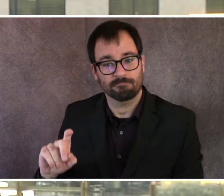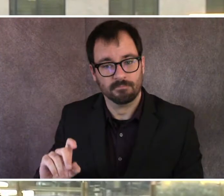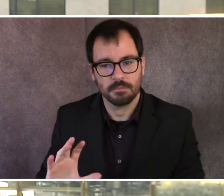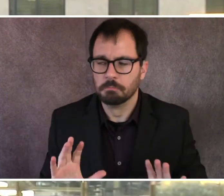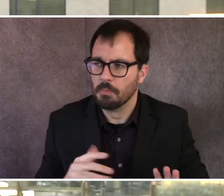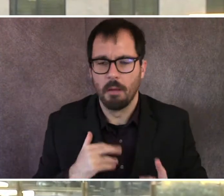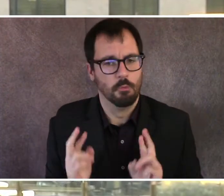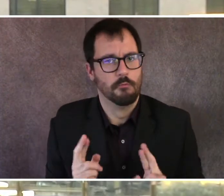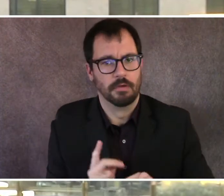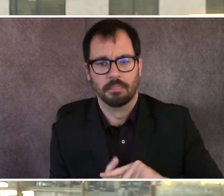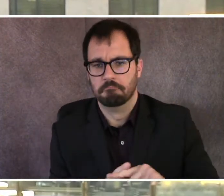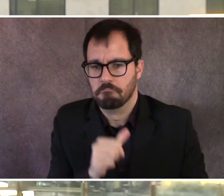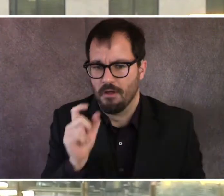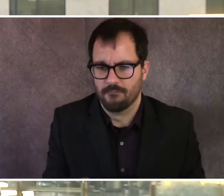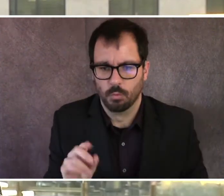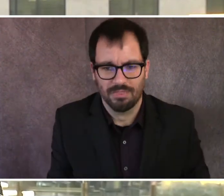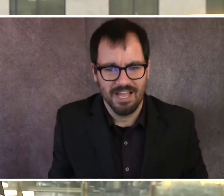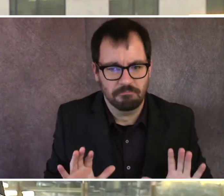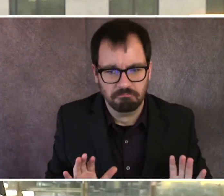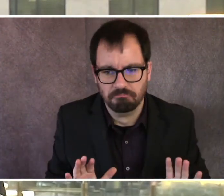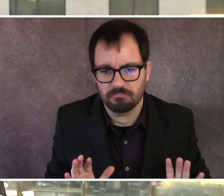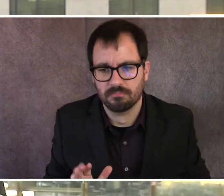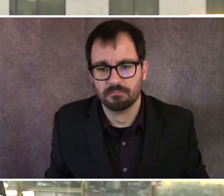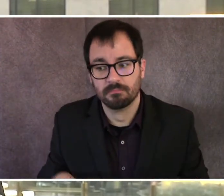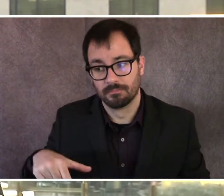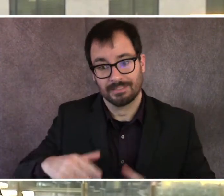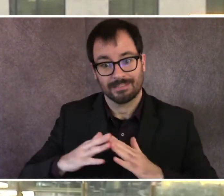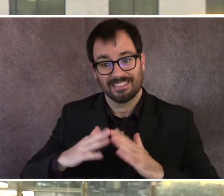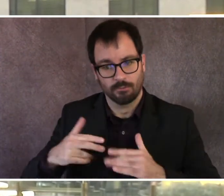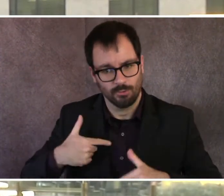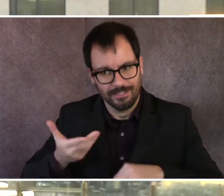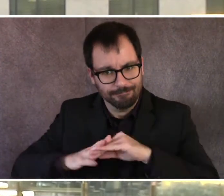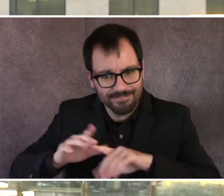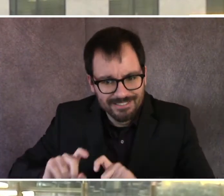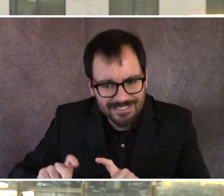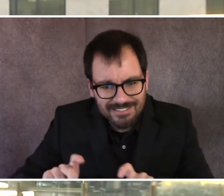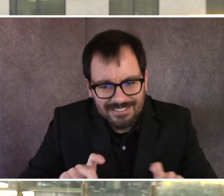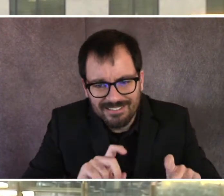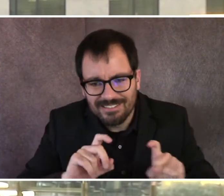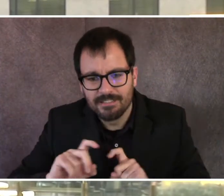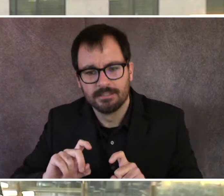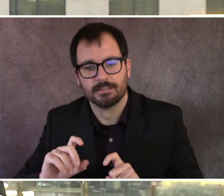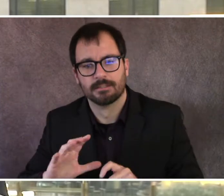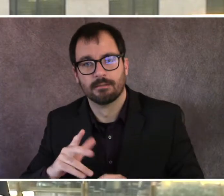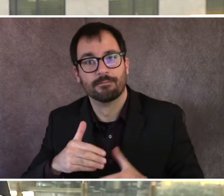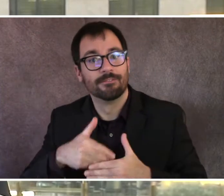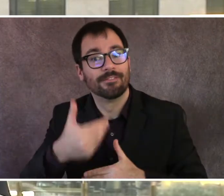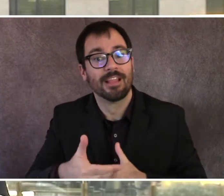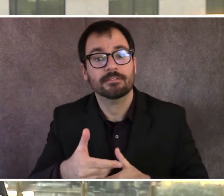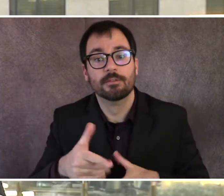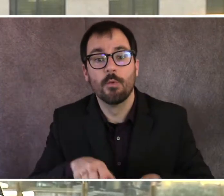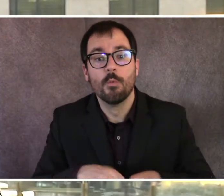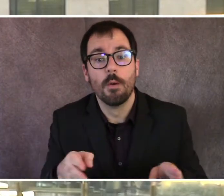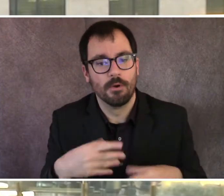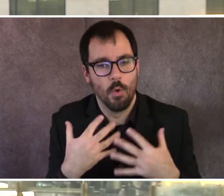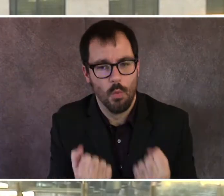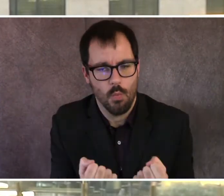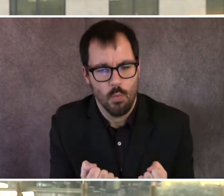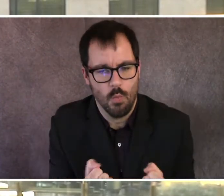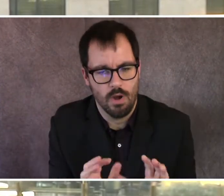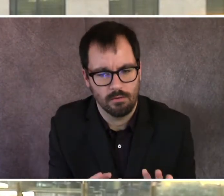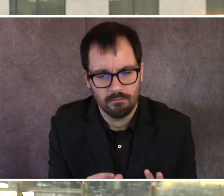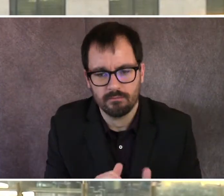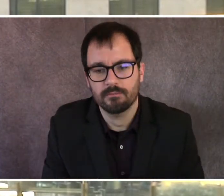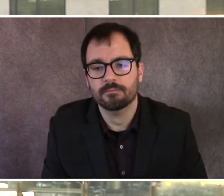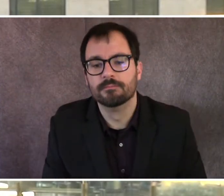increase in testing, what we've done by not moving into the next phase of the reopening plan, by working with the state on what they're starting